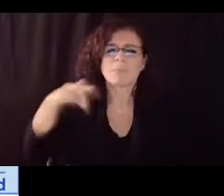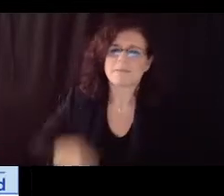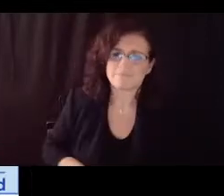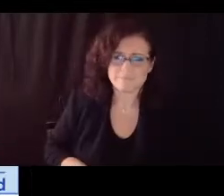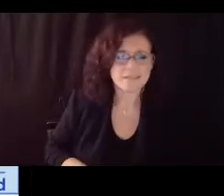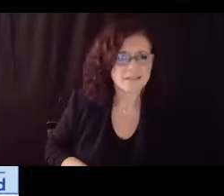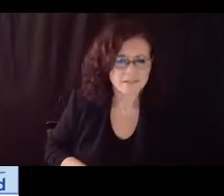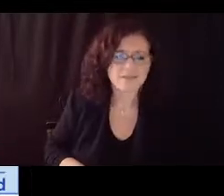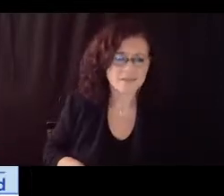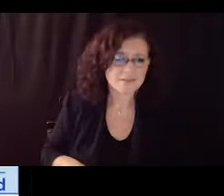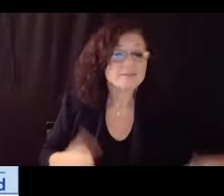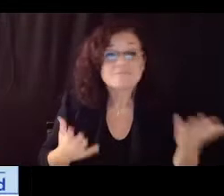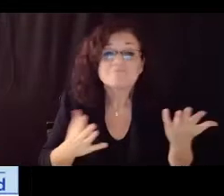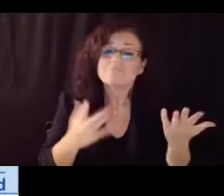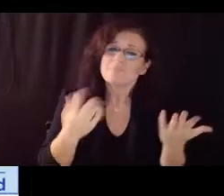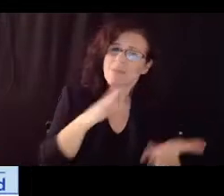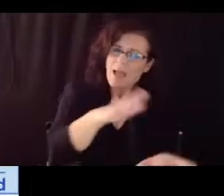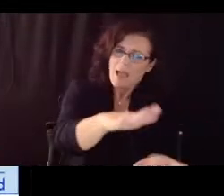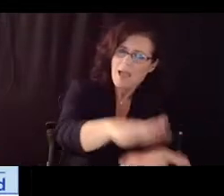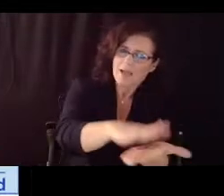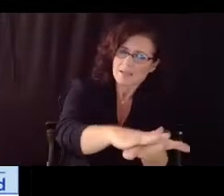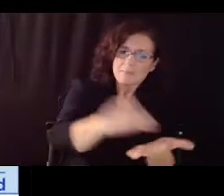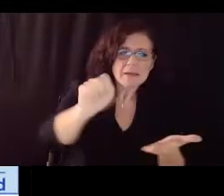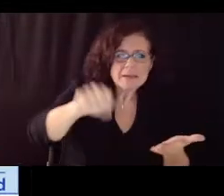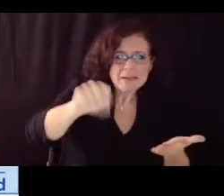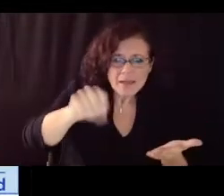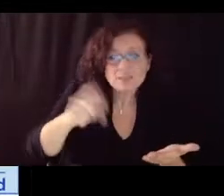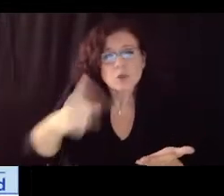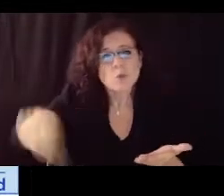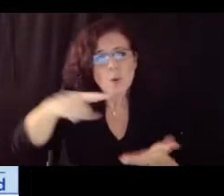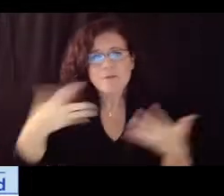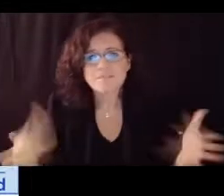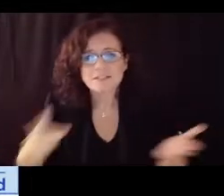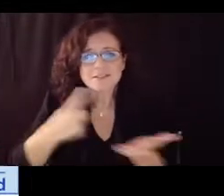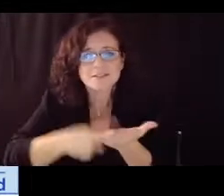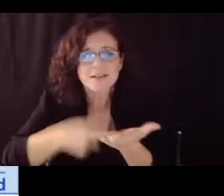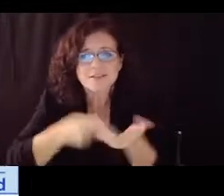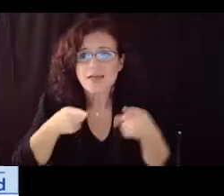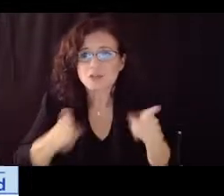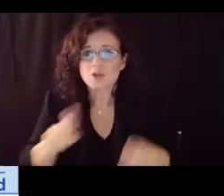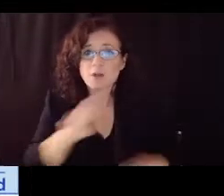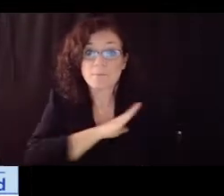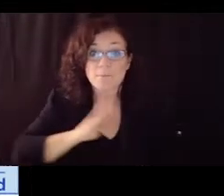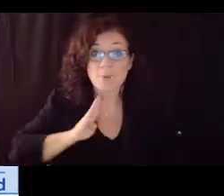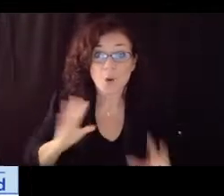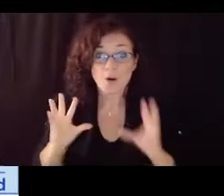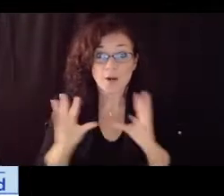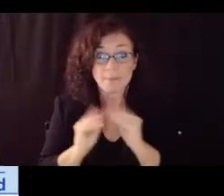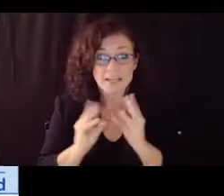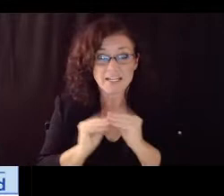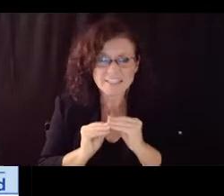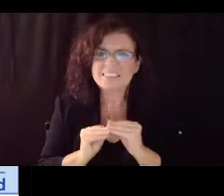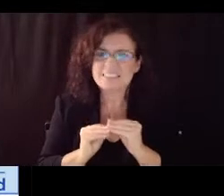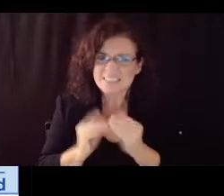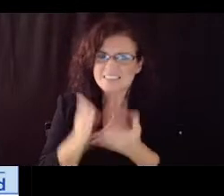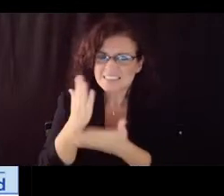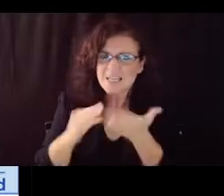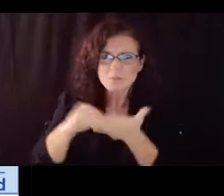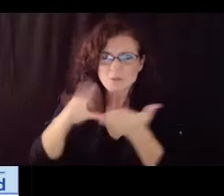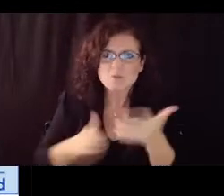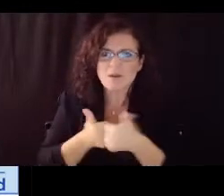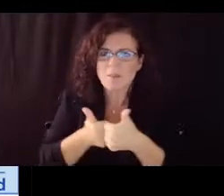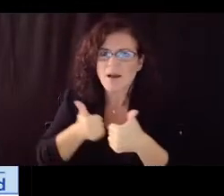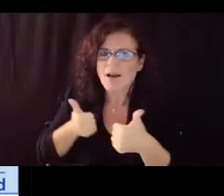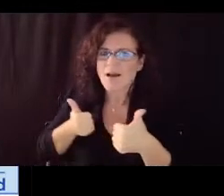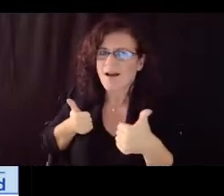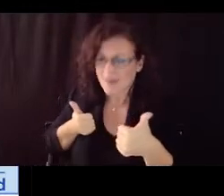you have discussed at your board in previous meetings a number of children who are falling behind academically and that is